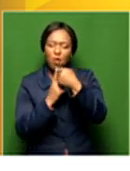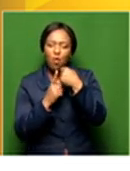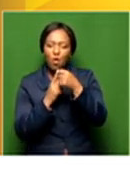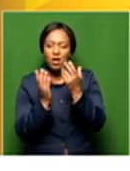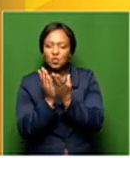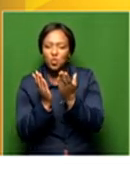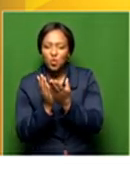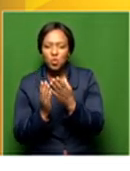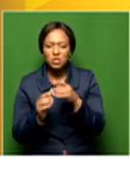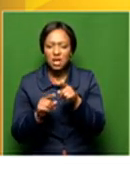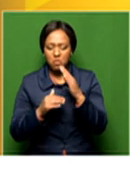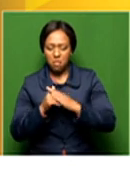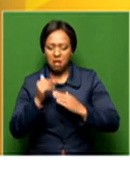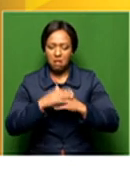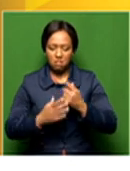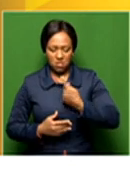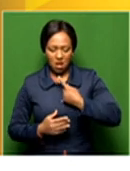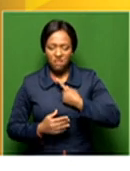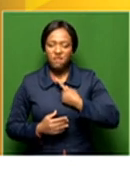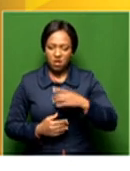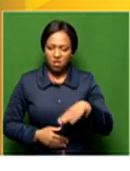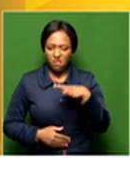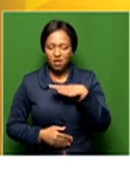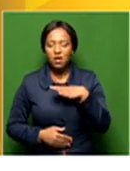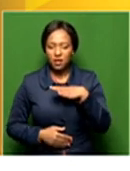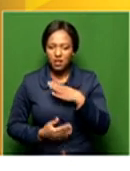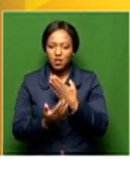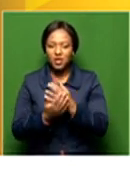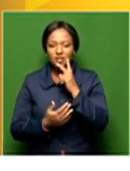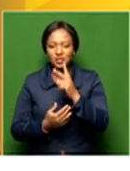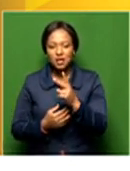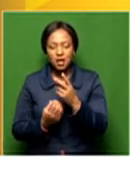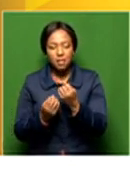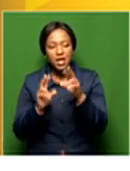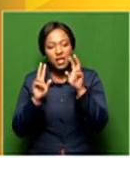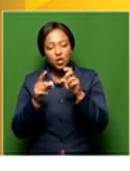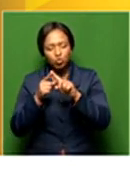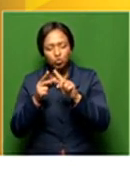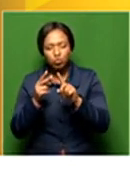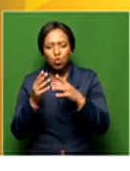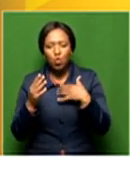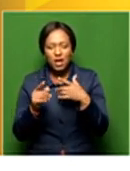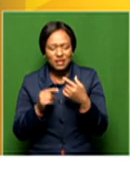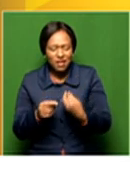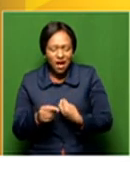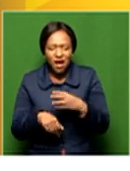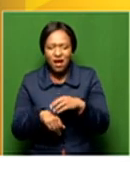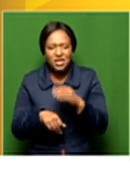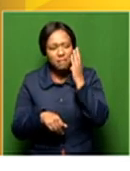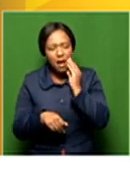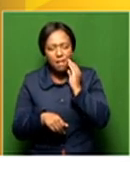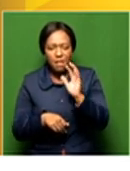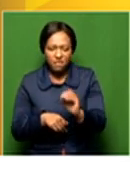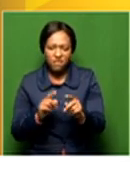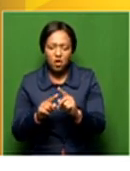building up your self-confidence. And we really can see that these are the issues that kids are dealing with at such a young age. So